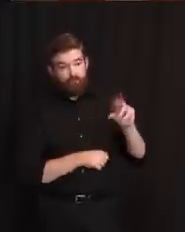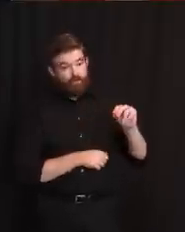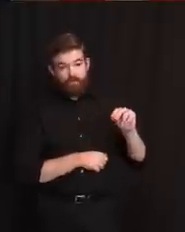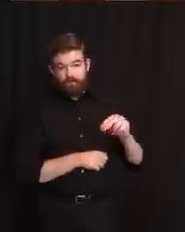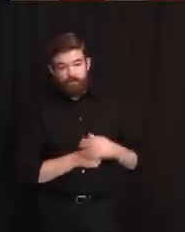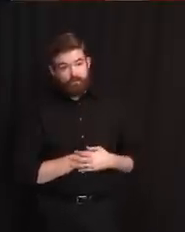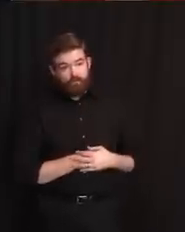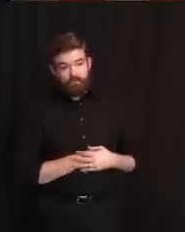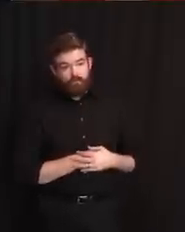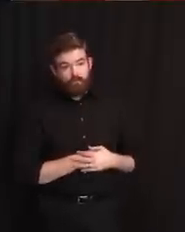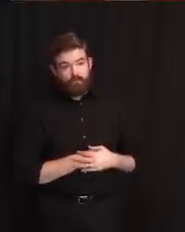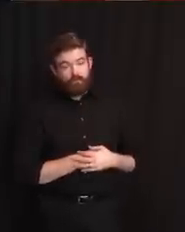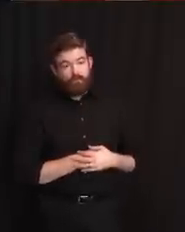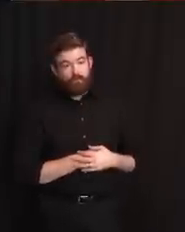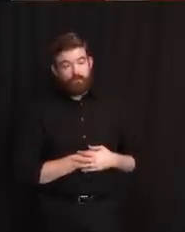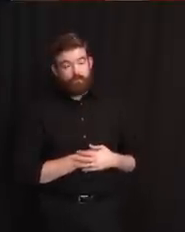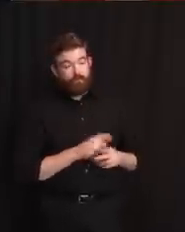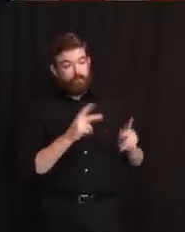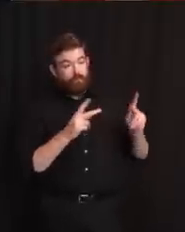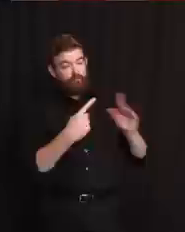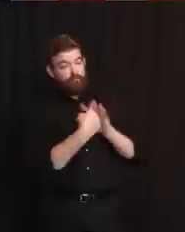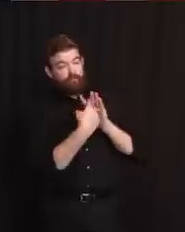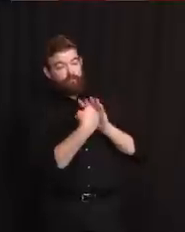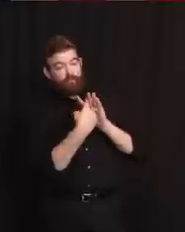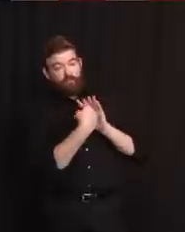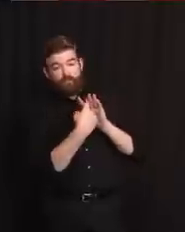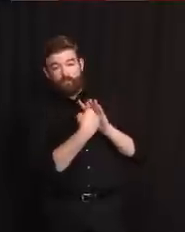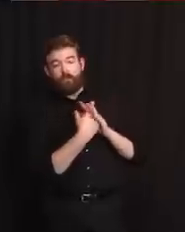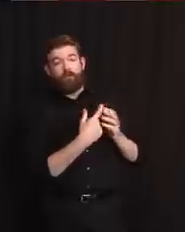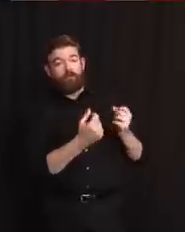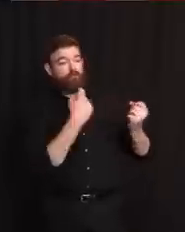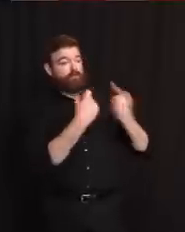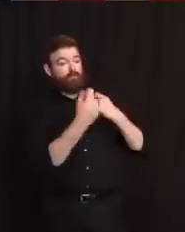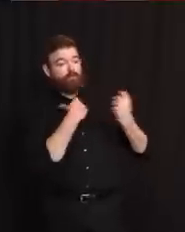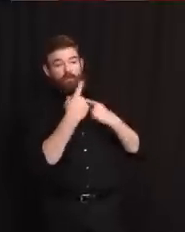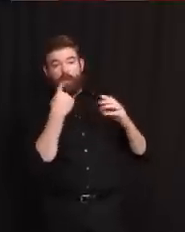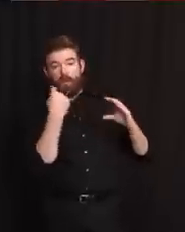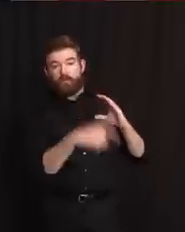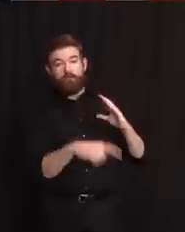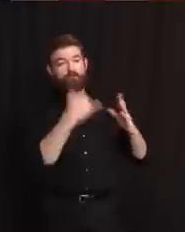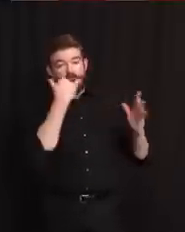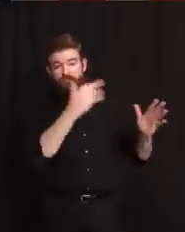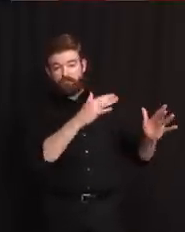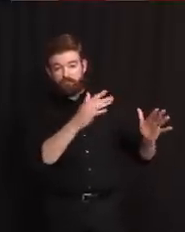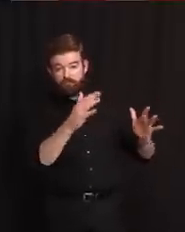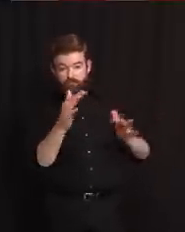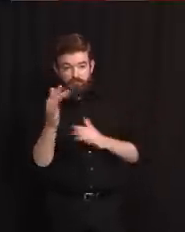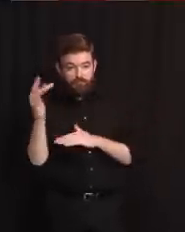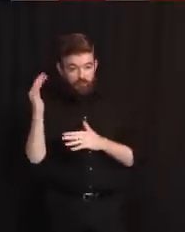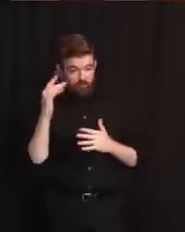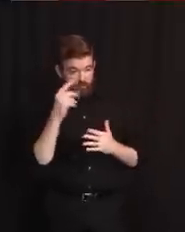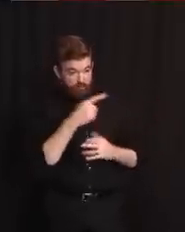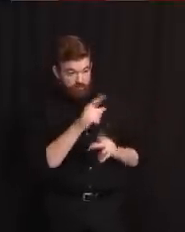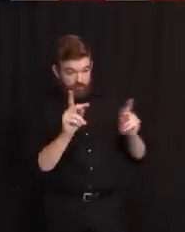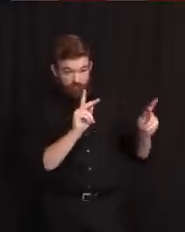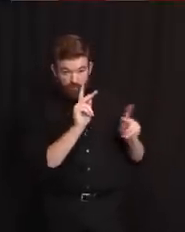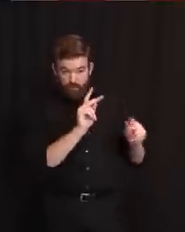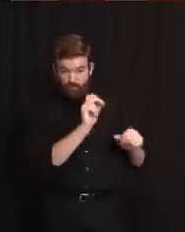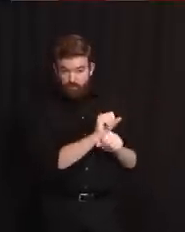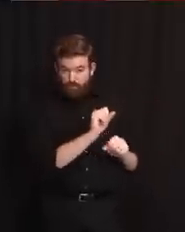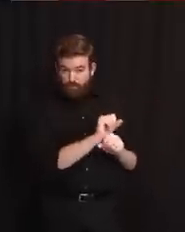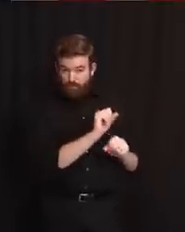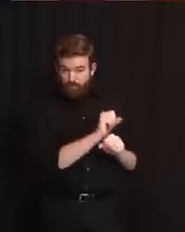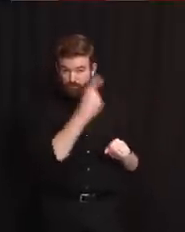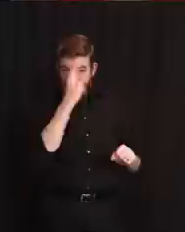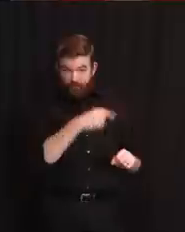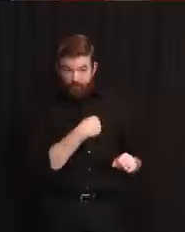phone calls in my office all the time, and they've all still got their jobs. On furlough bill, nothing, no